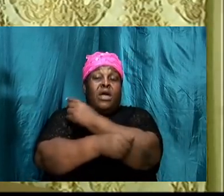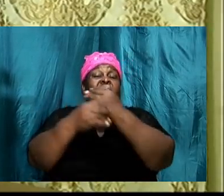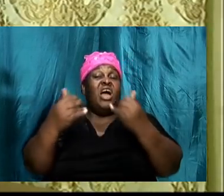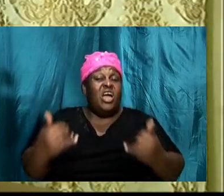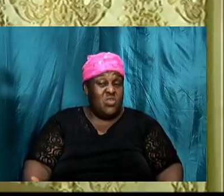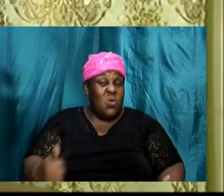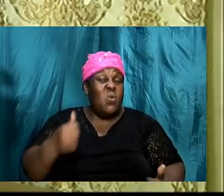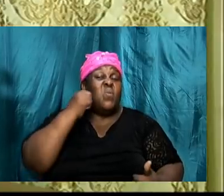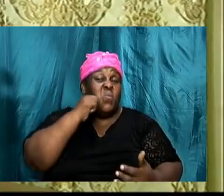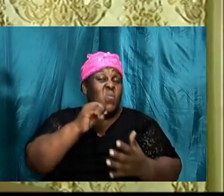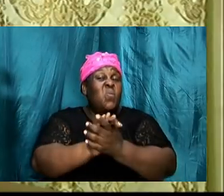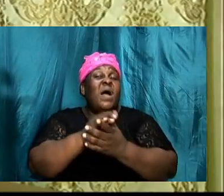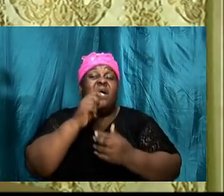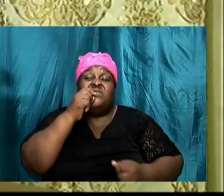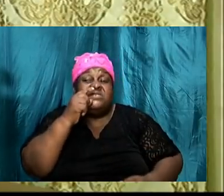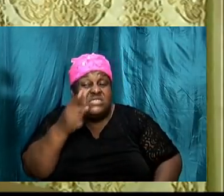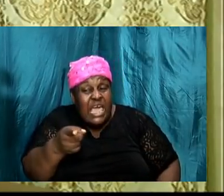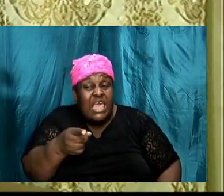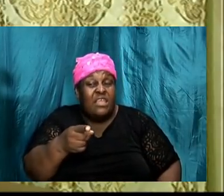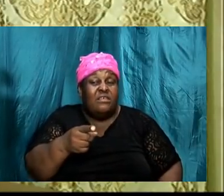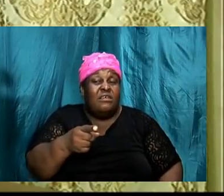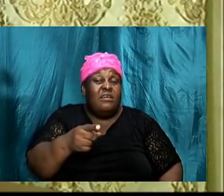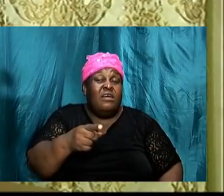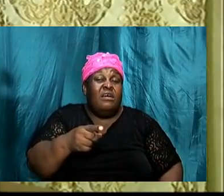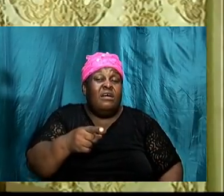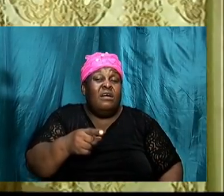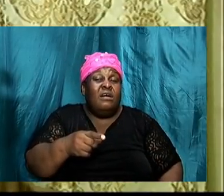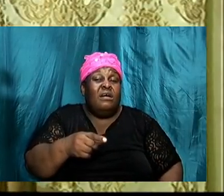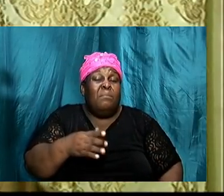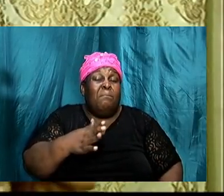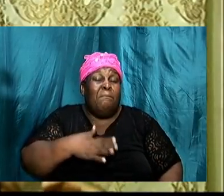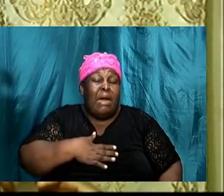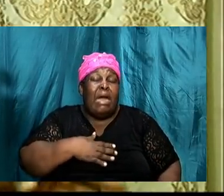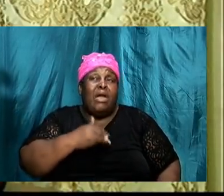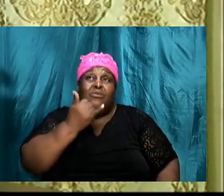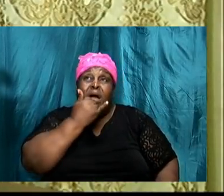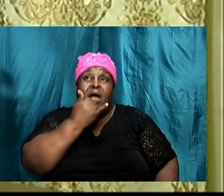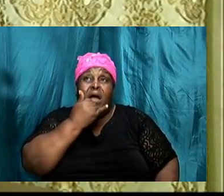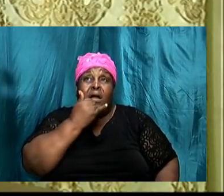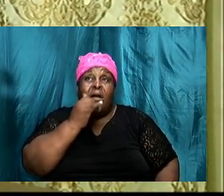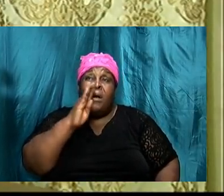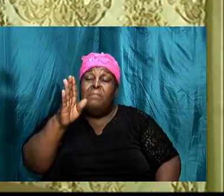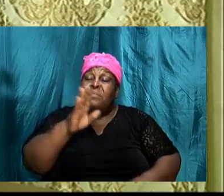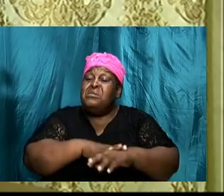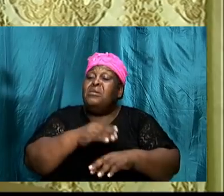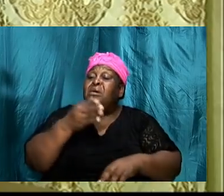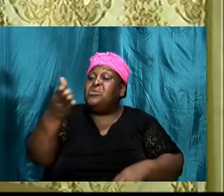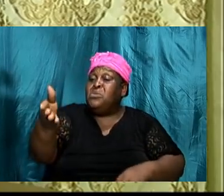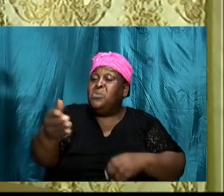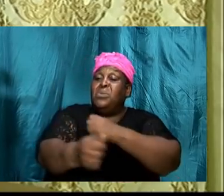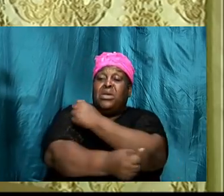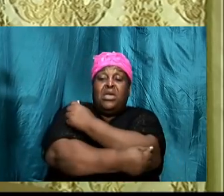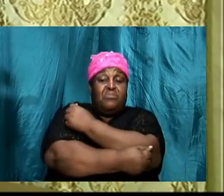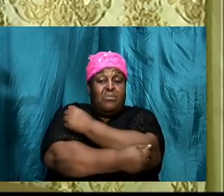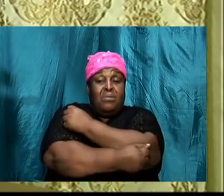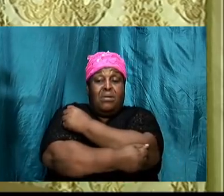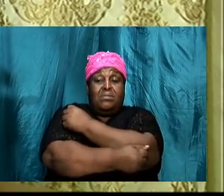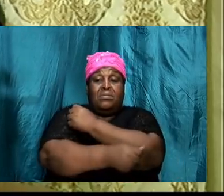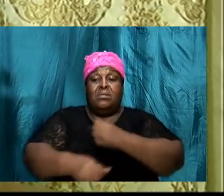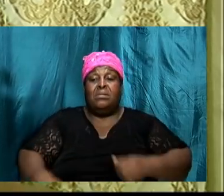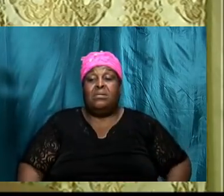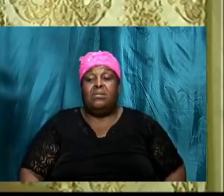said in verse 5 my rung be upon thee not upon me not